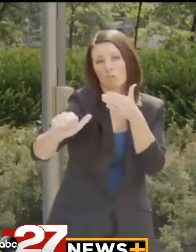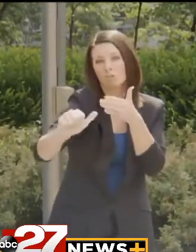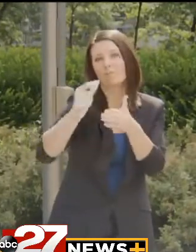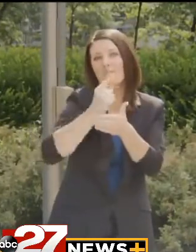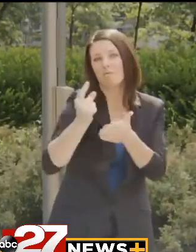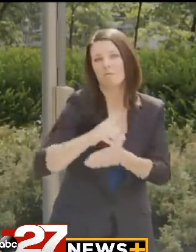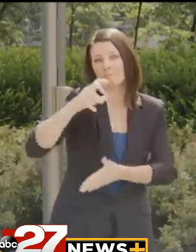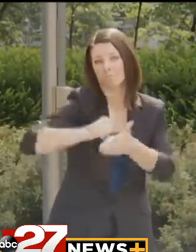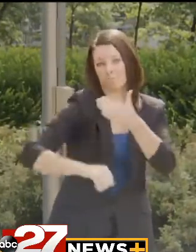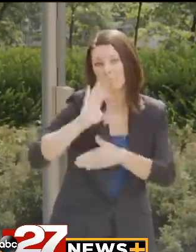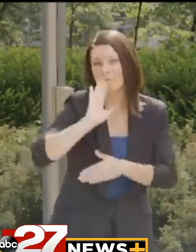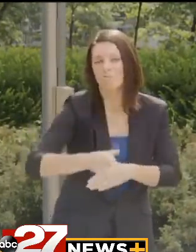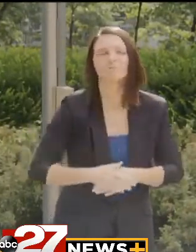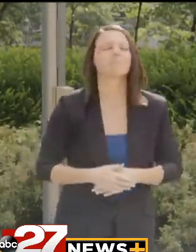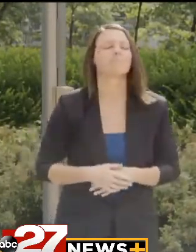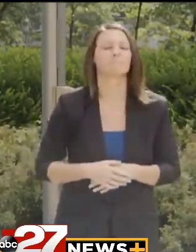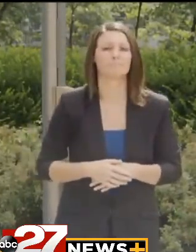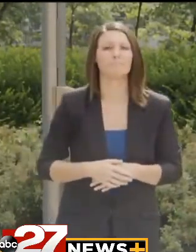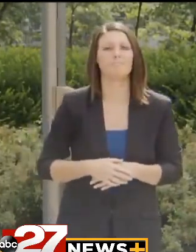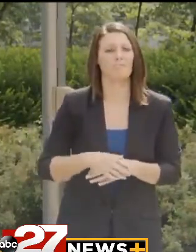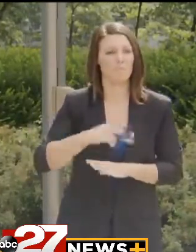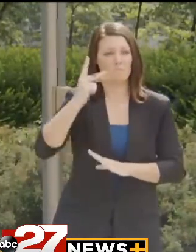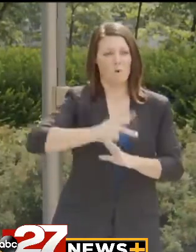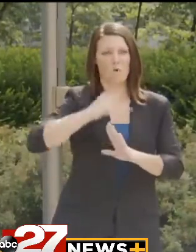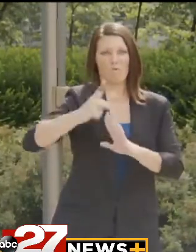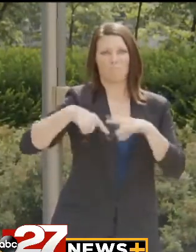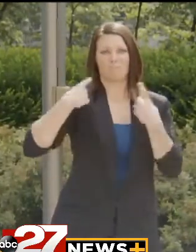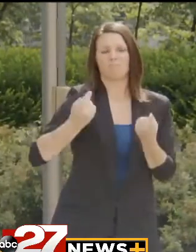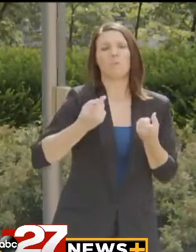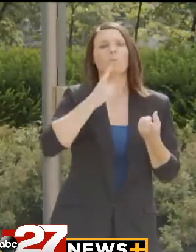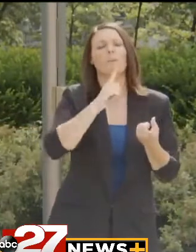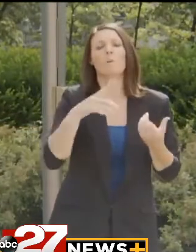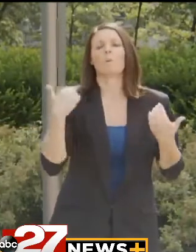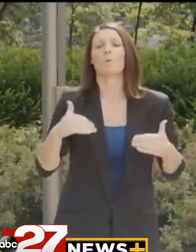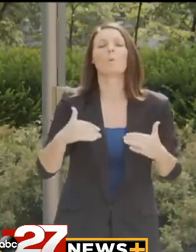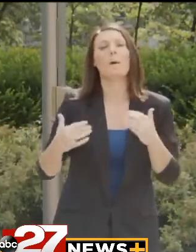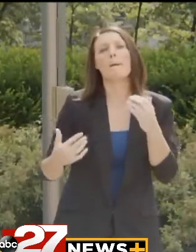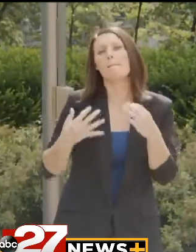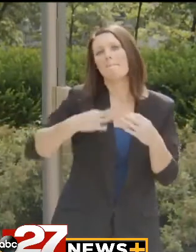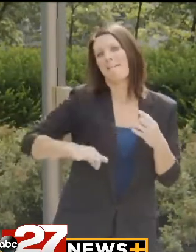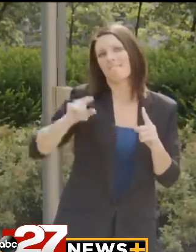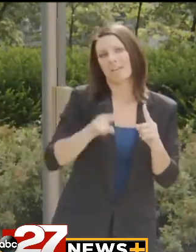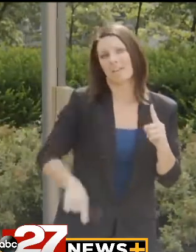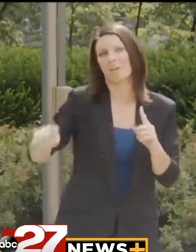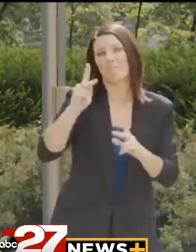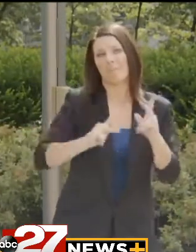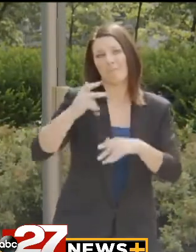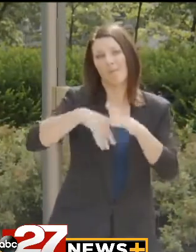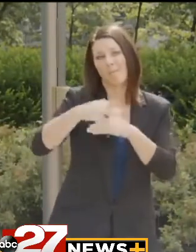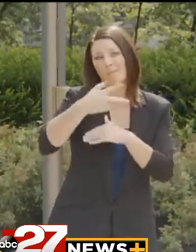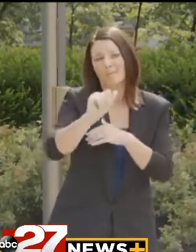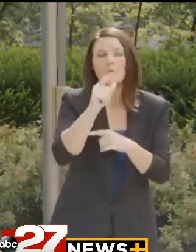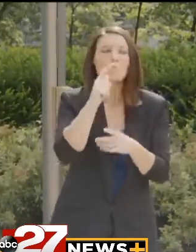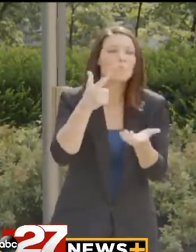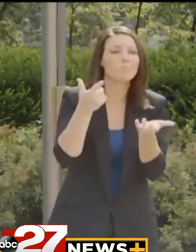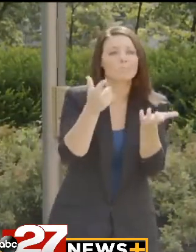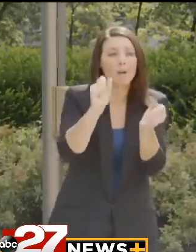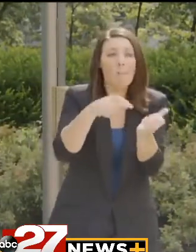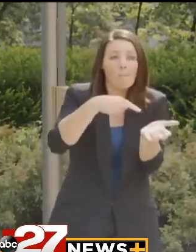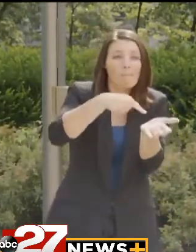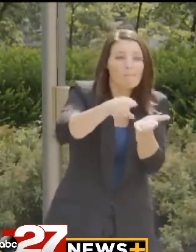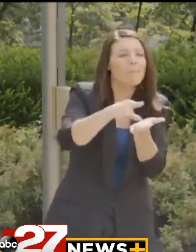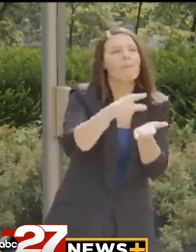week. These programs have literally been a lifesaver to Pennsylvanians. They've helped Pennsylvanians buy food,